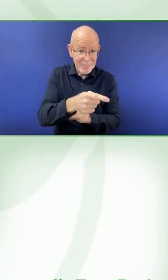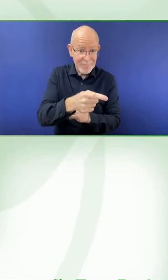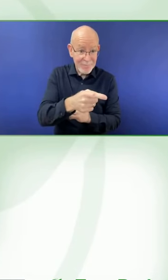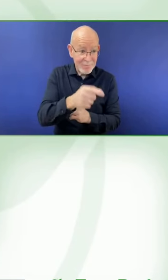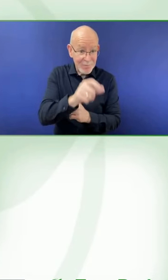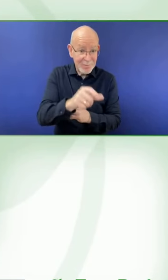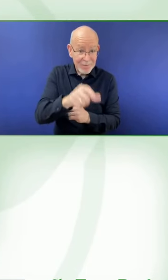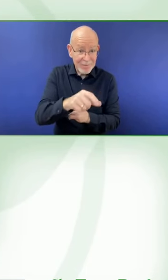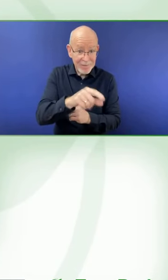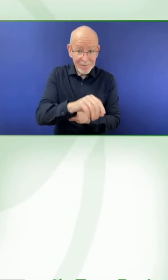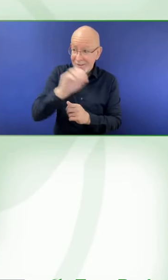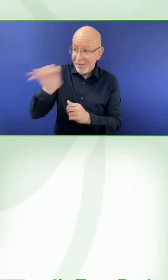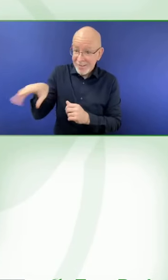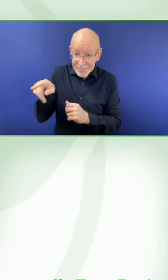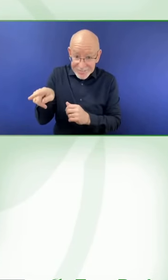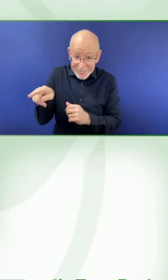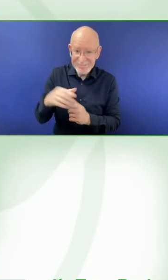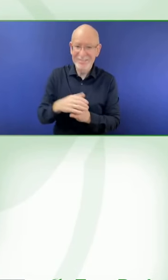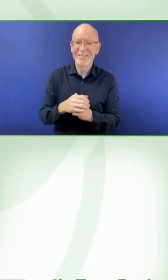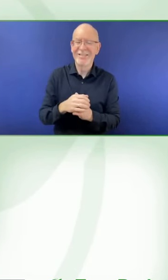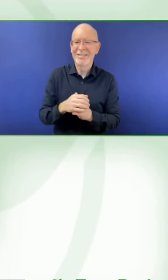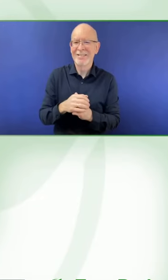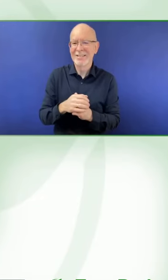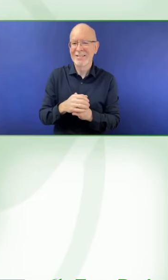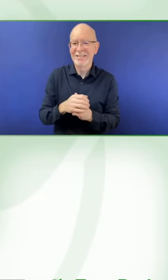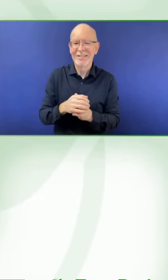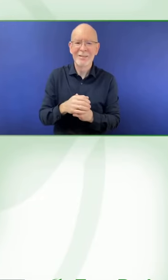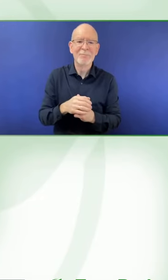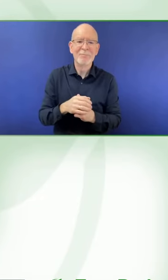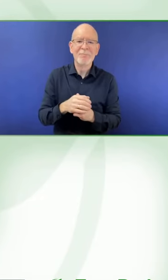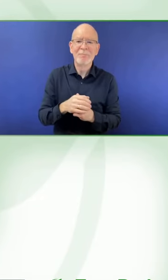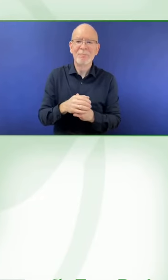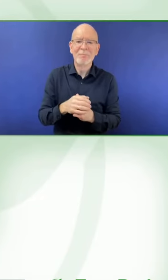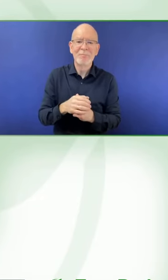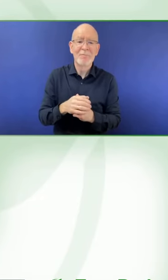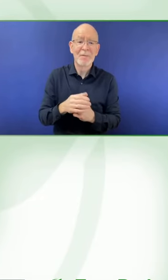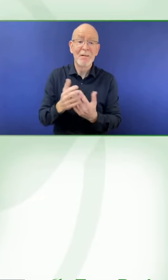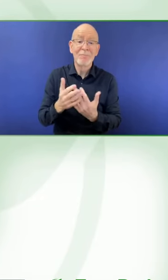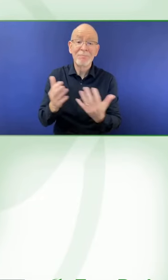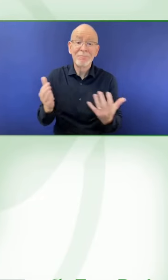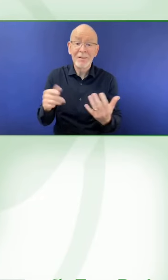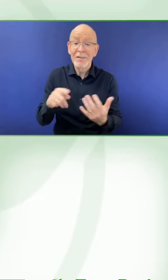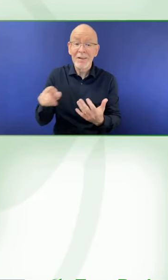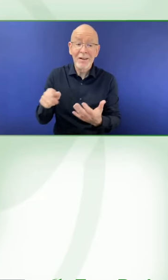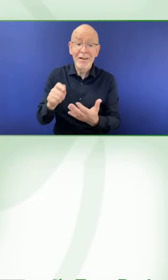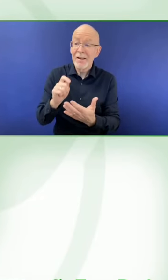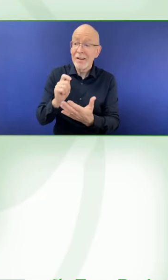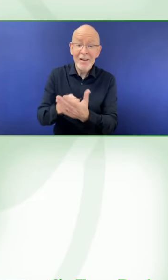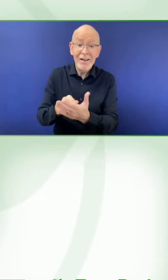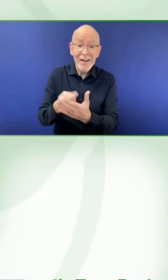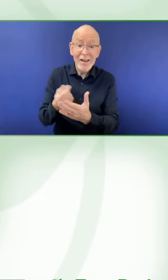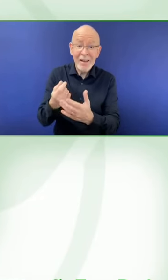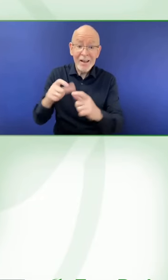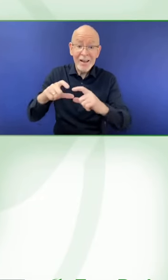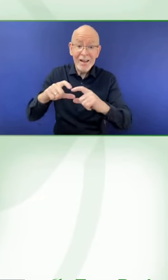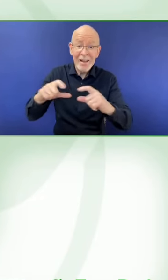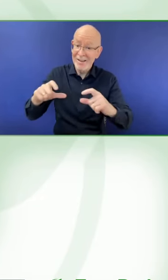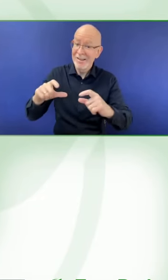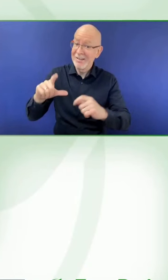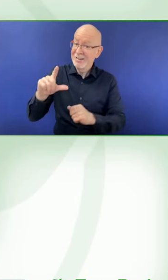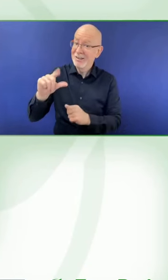every cost, shipping and everything. And then we keep them. So I have a very nice album of banknotes at my home.